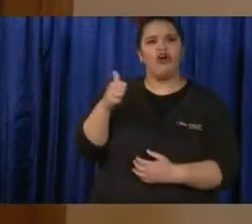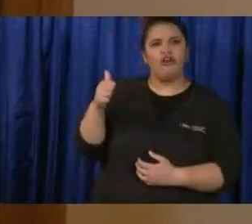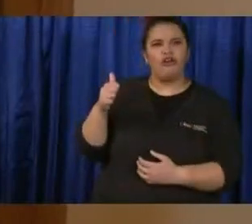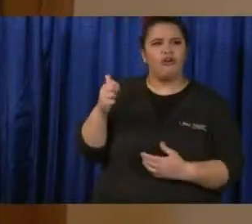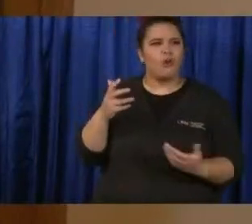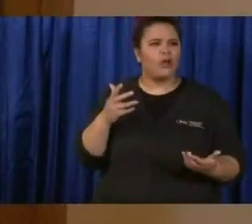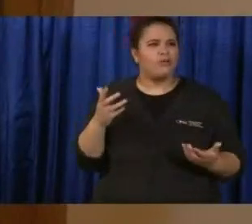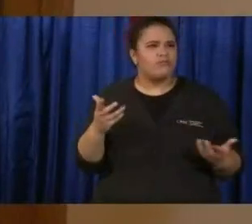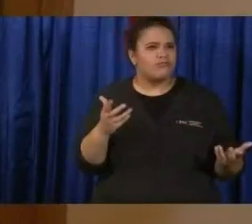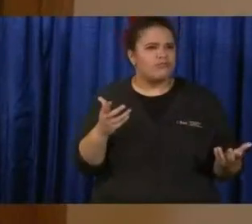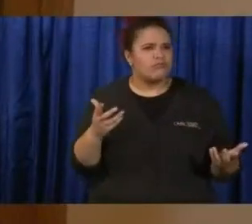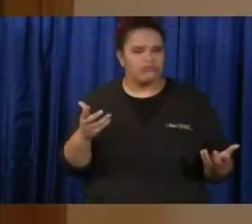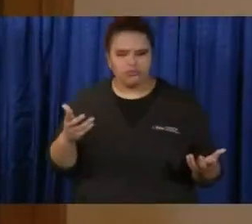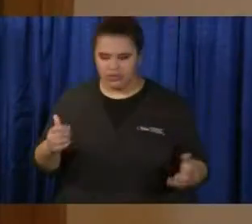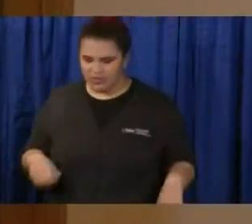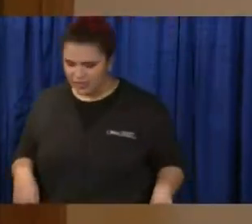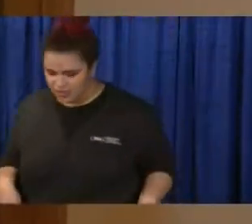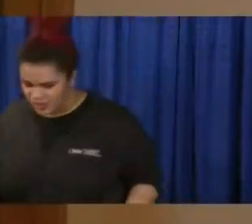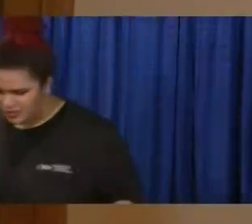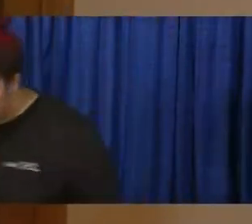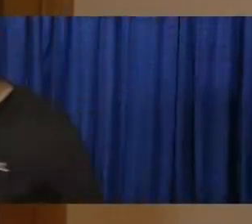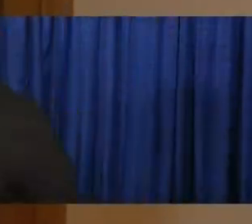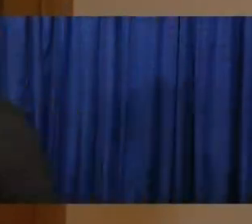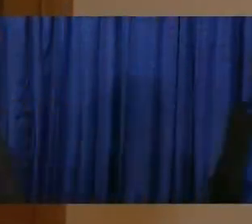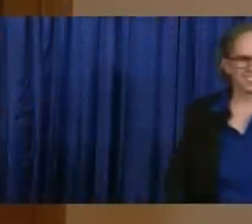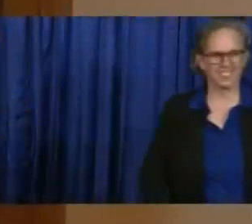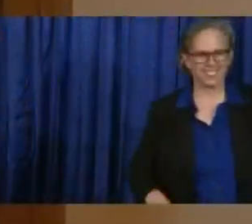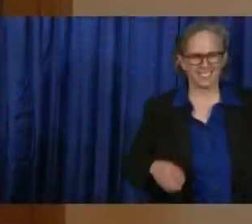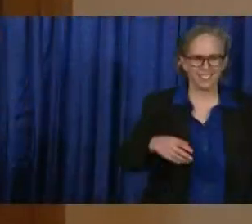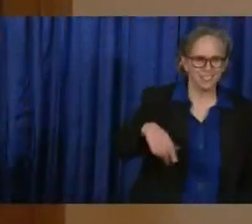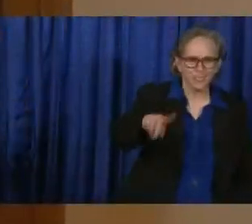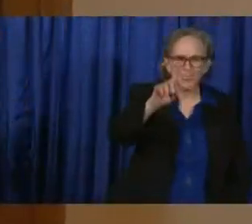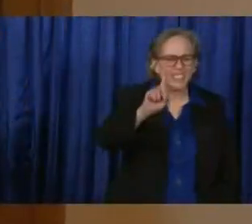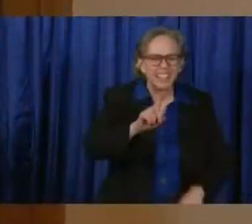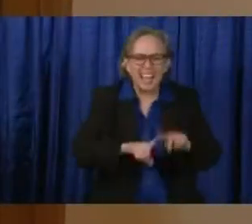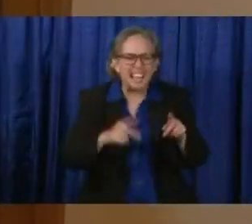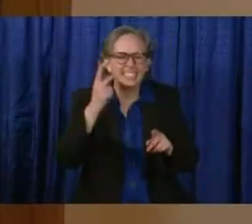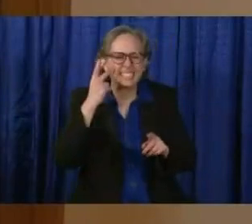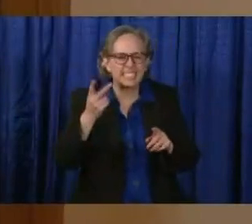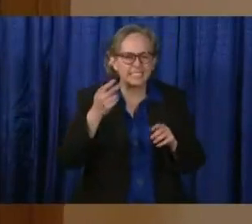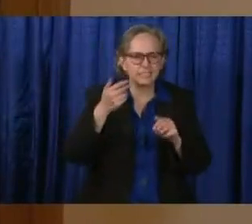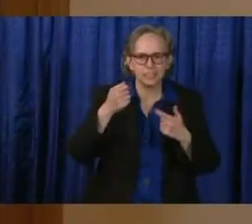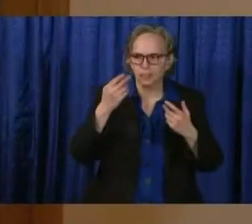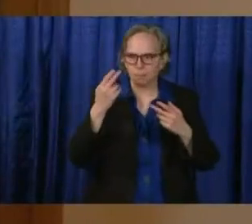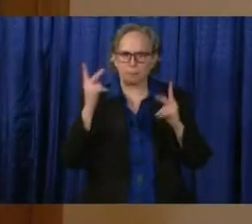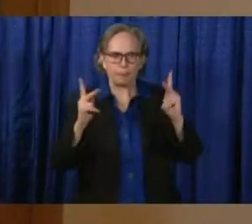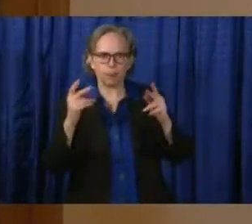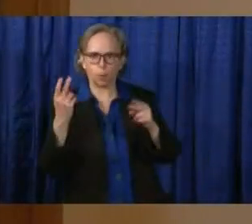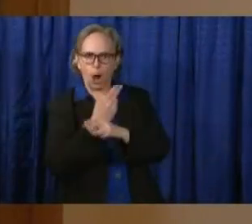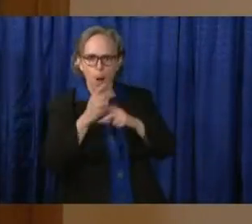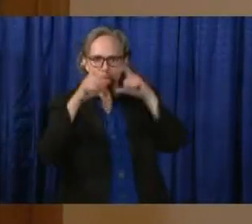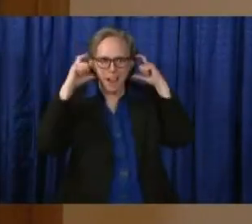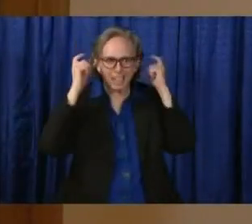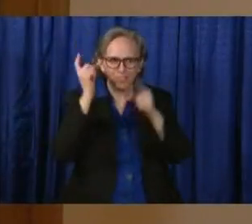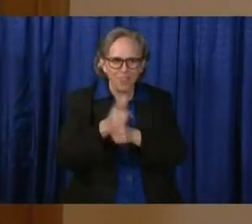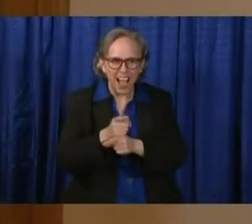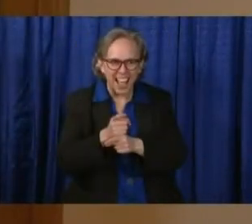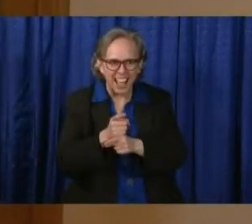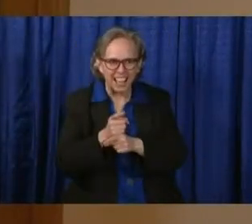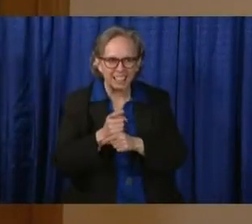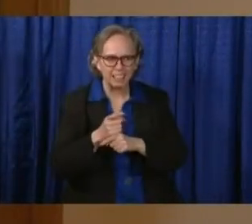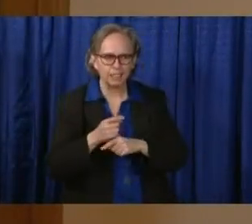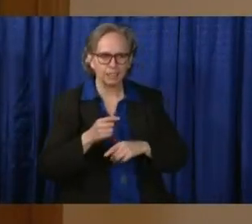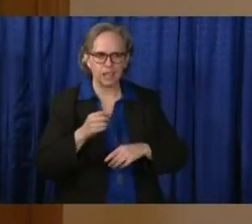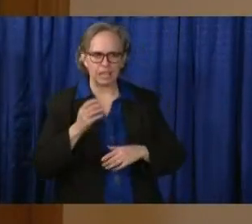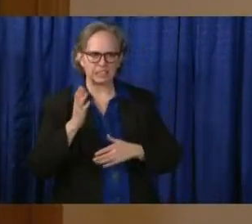you can't see this at home, but everybody is wearing a mask, so with each person who steps up, it's interesting to see. Some of them are real fashion statements,